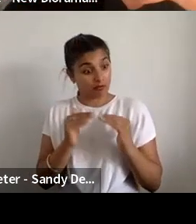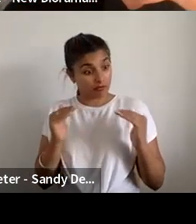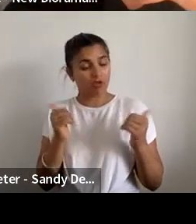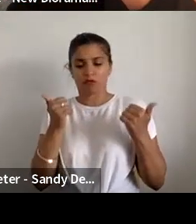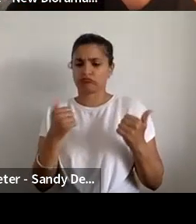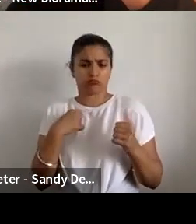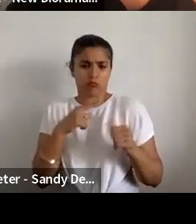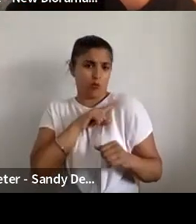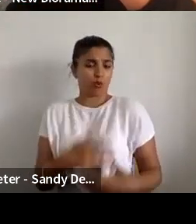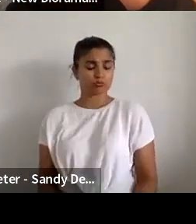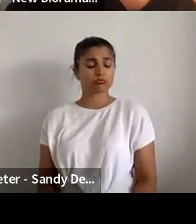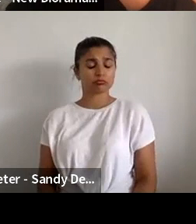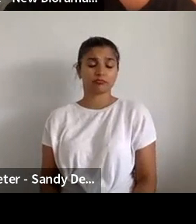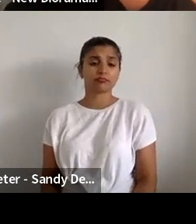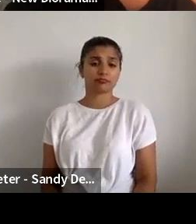of opportunity.